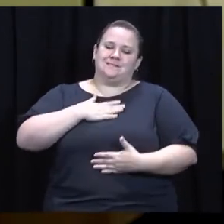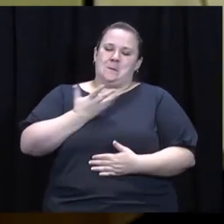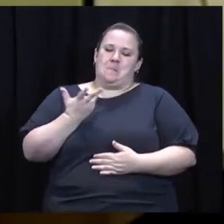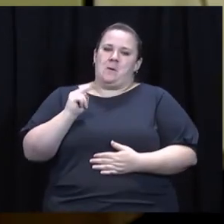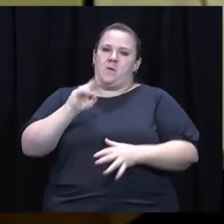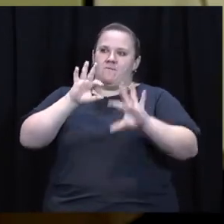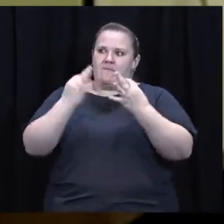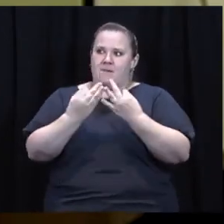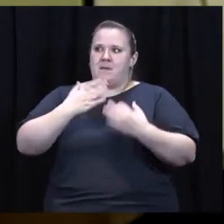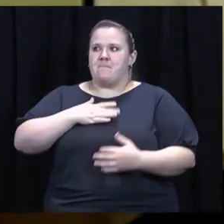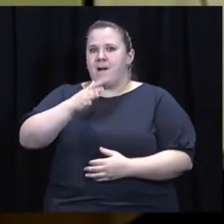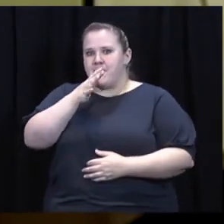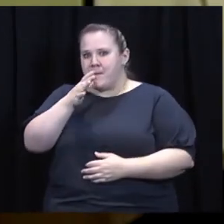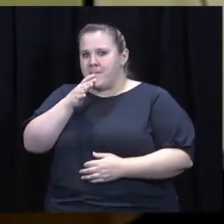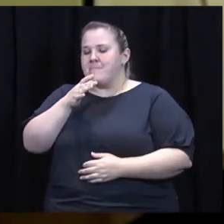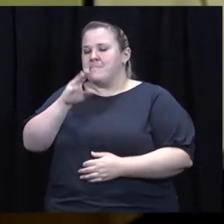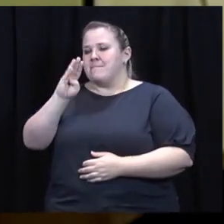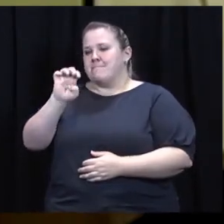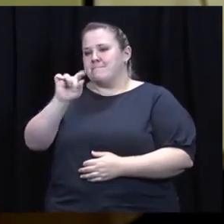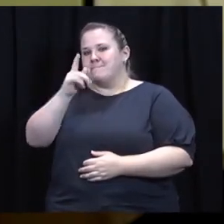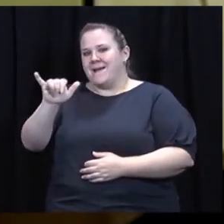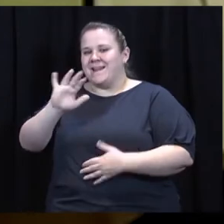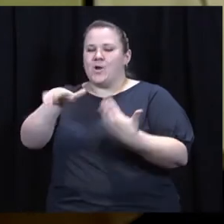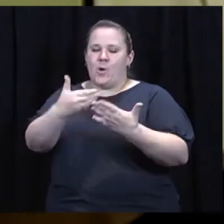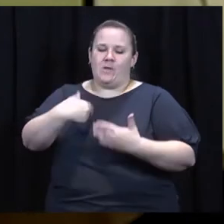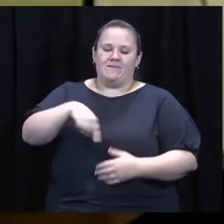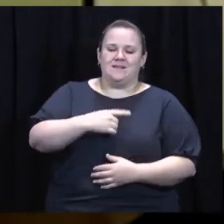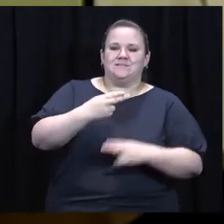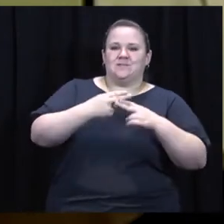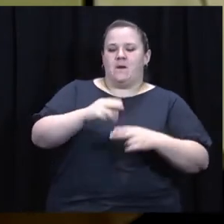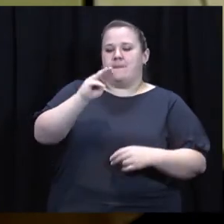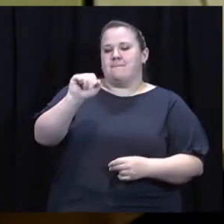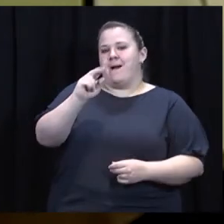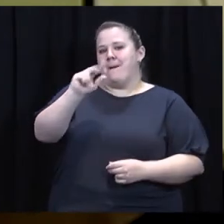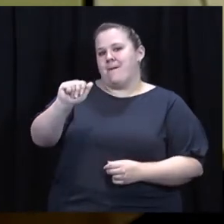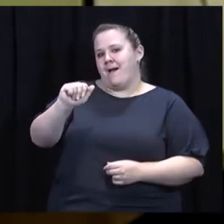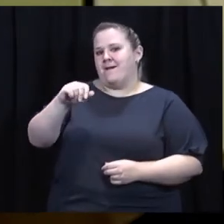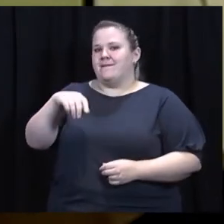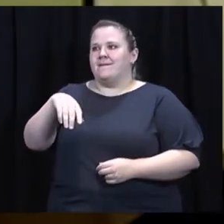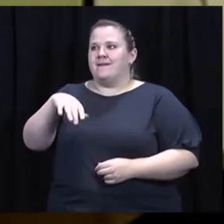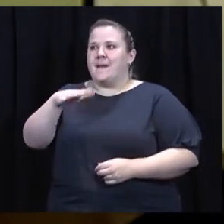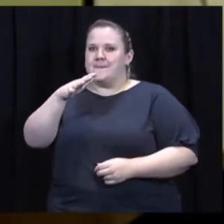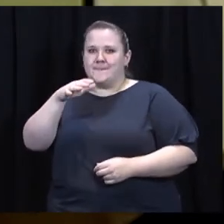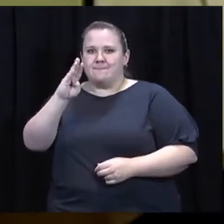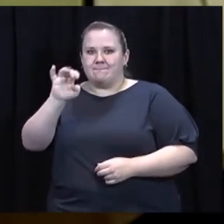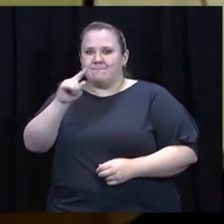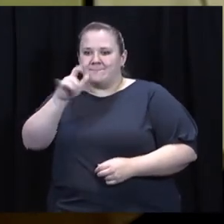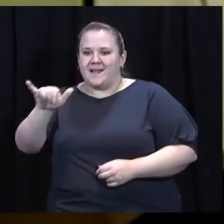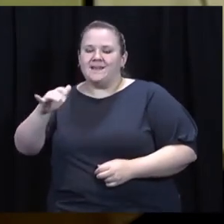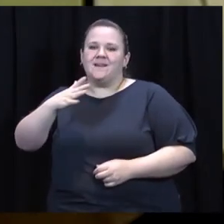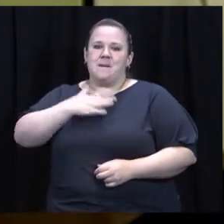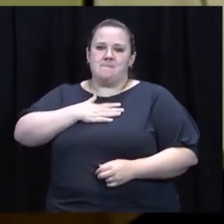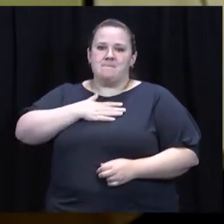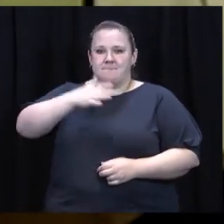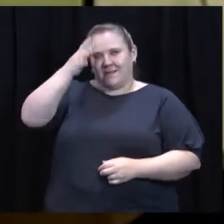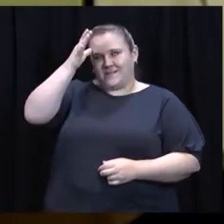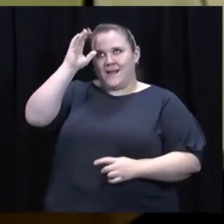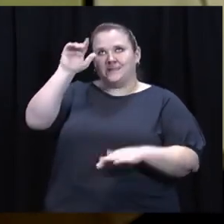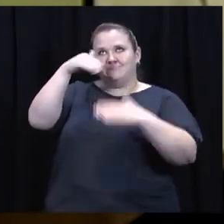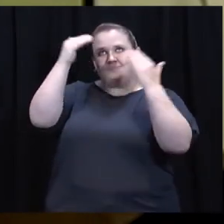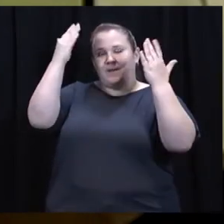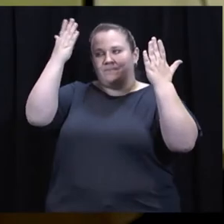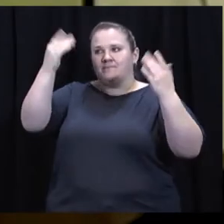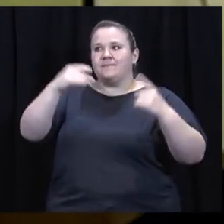course, to my own family, including my mother, Betty, whom we all call Mama Betty, my daddy, John, I know you're watching me from your utopia